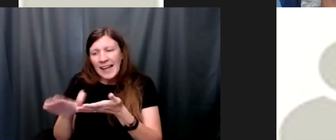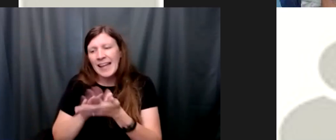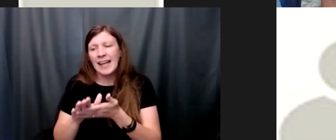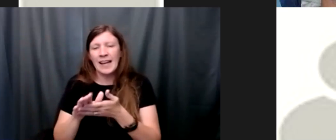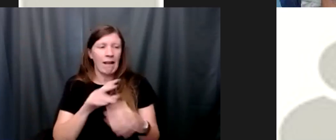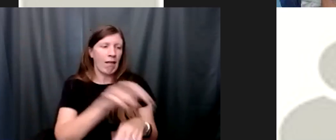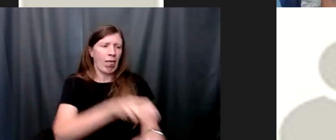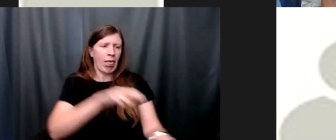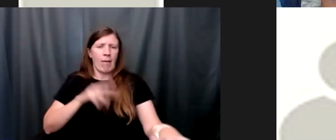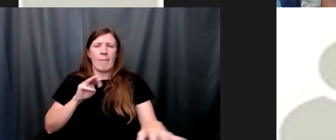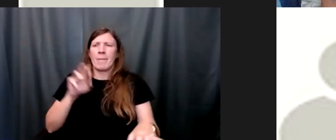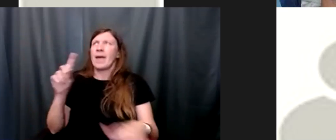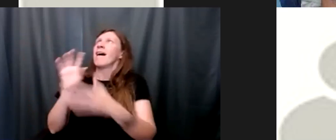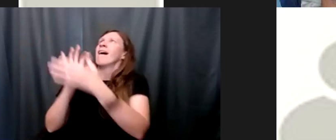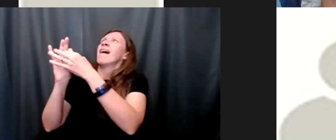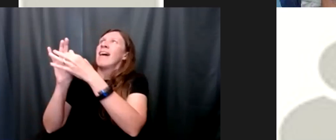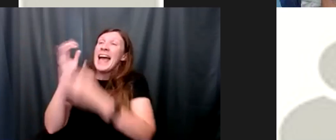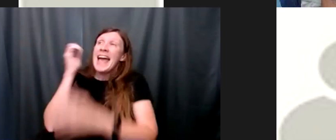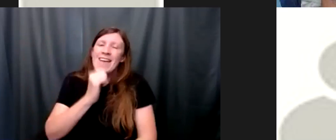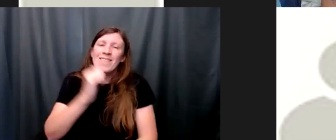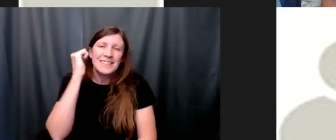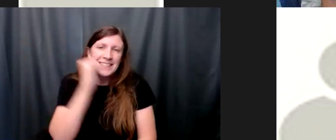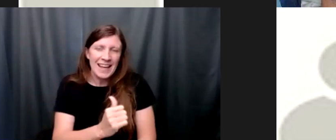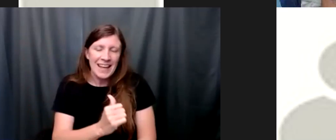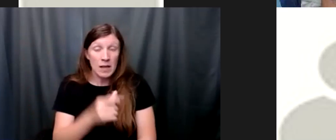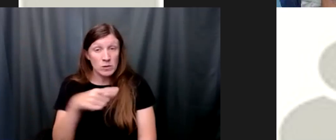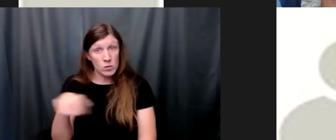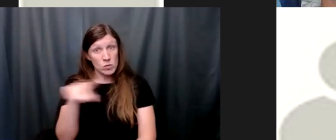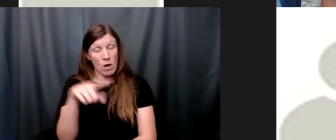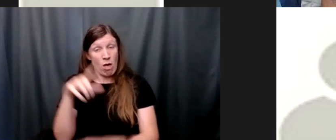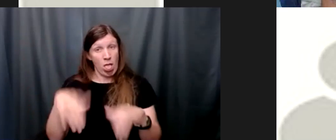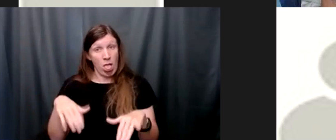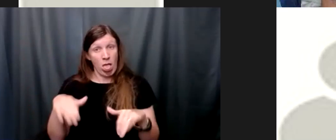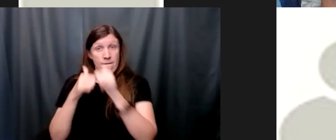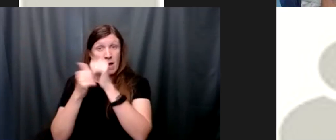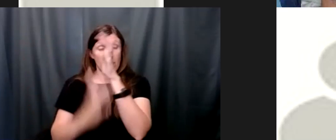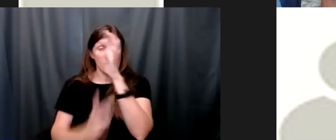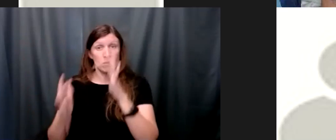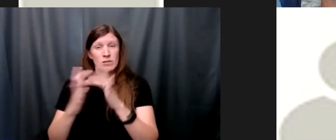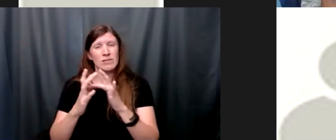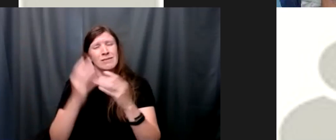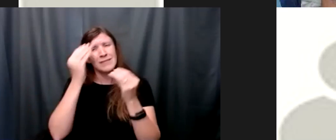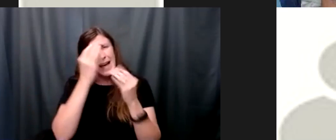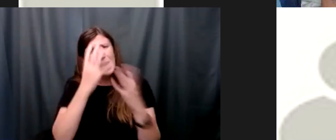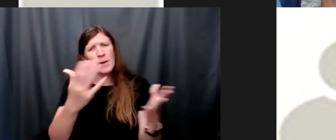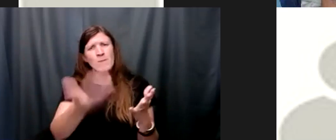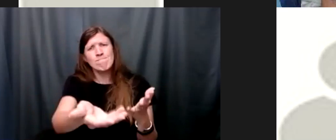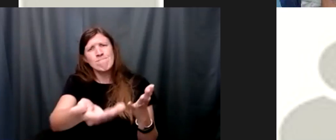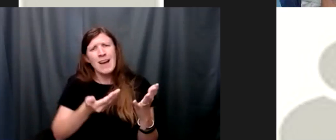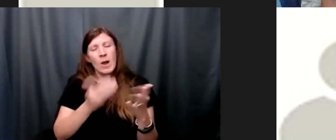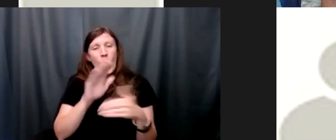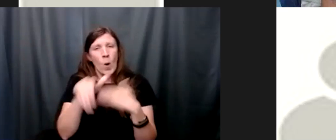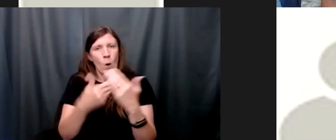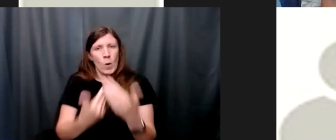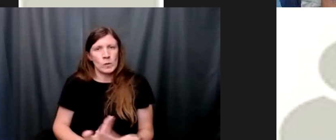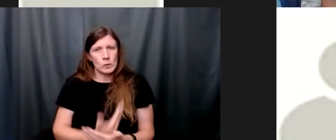if you're watching and you're not yet a follower of jesus or here in the room and you're not yet a follower of jesus you should know you're being invited into a whole new way of